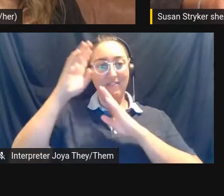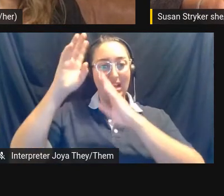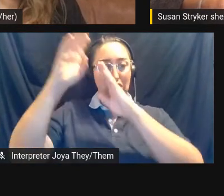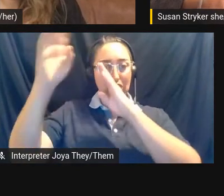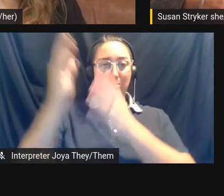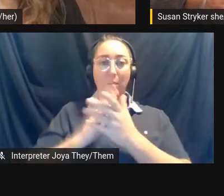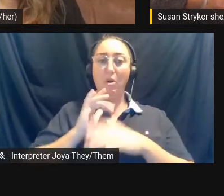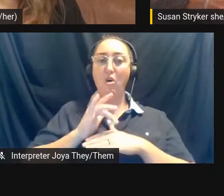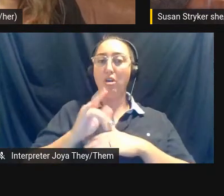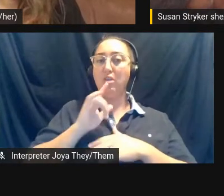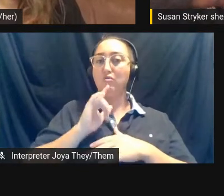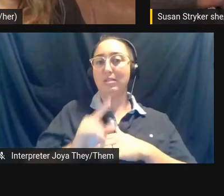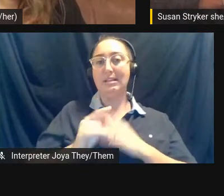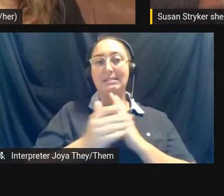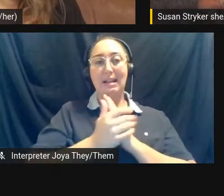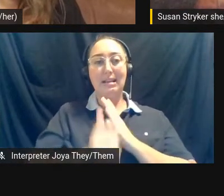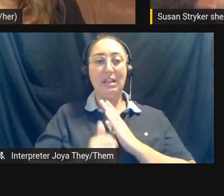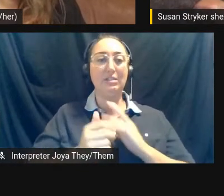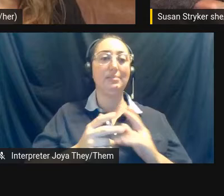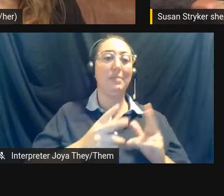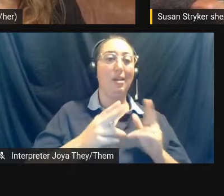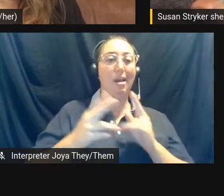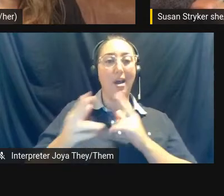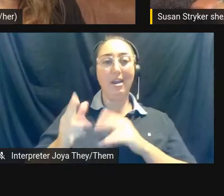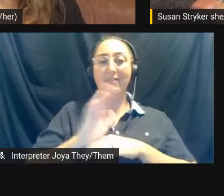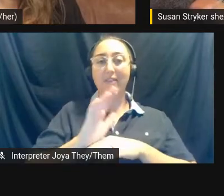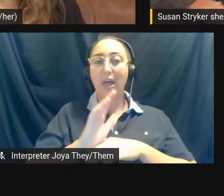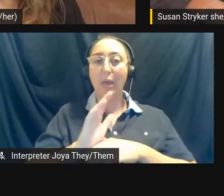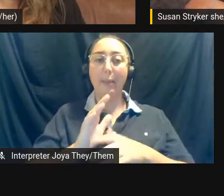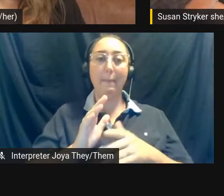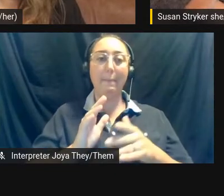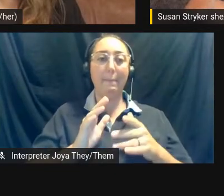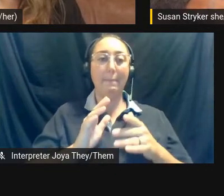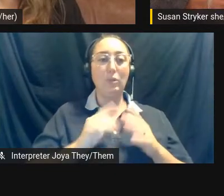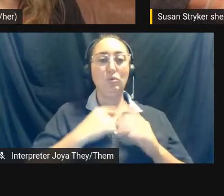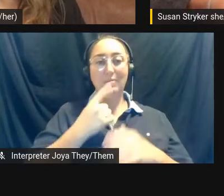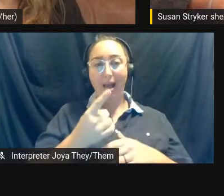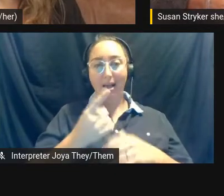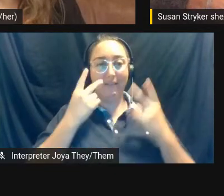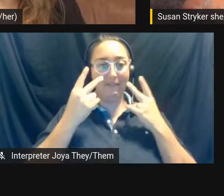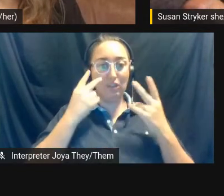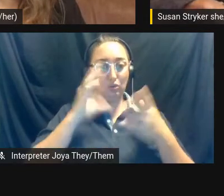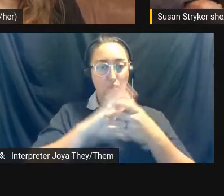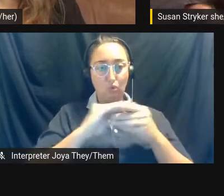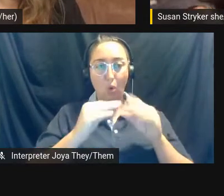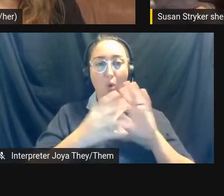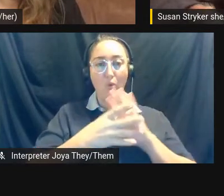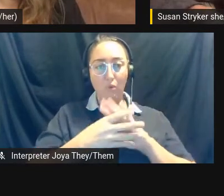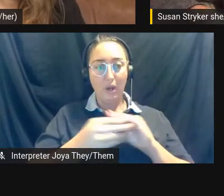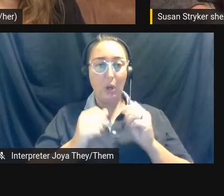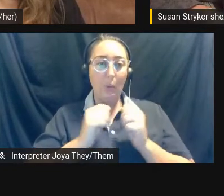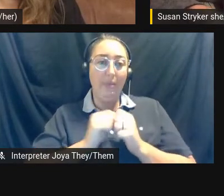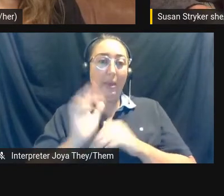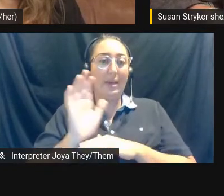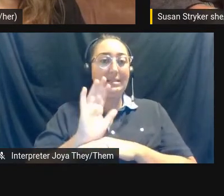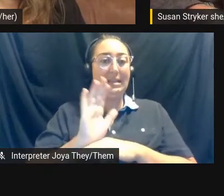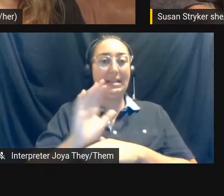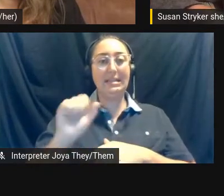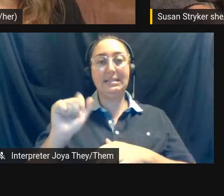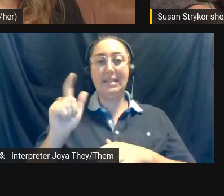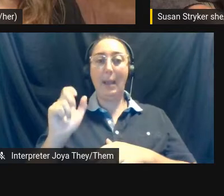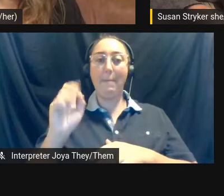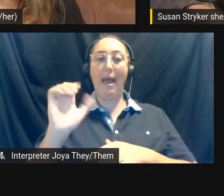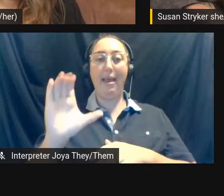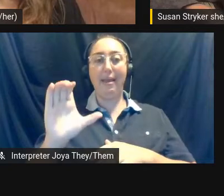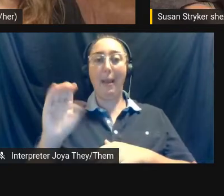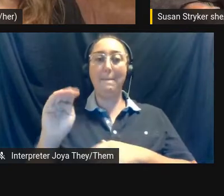techniques like cutting film to tell, um, visual stories in the cinematic medium, uh, and that,